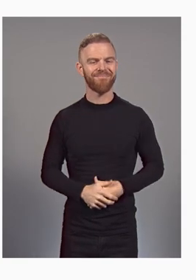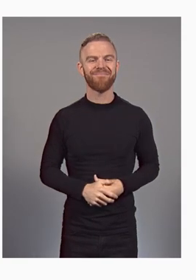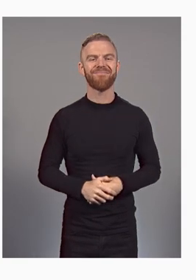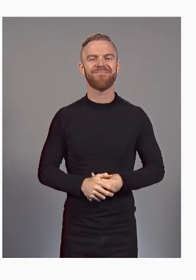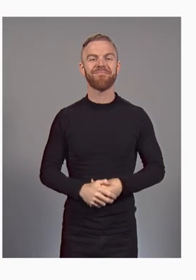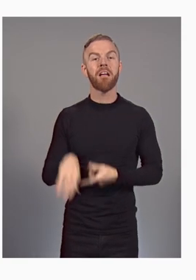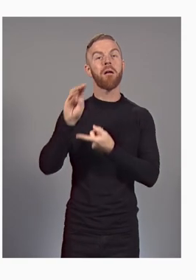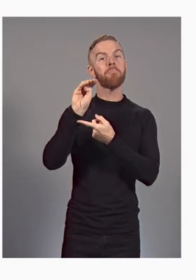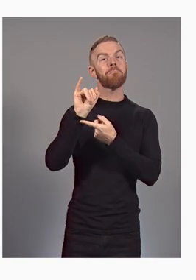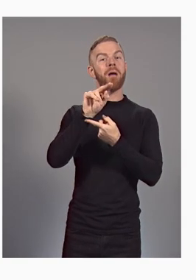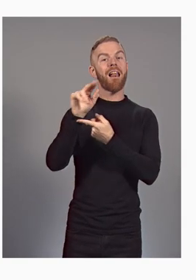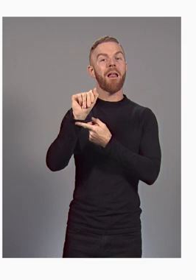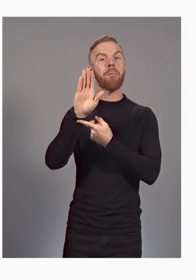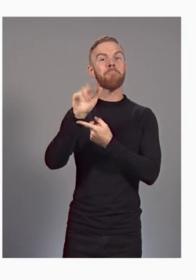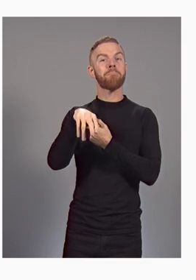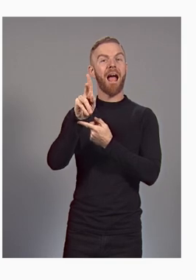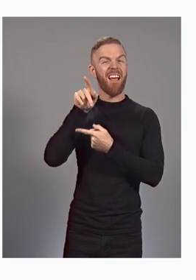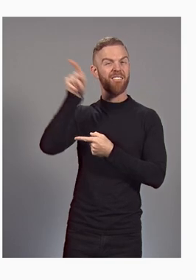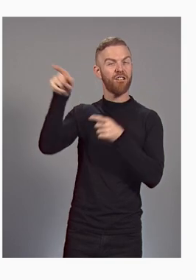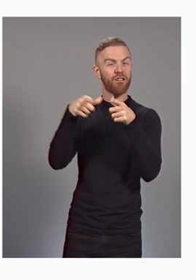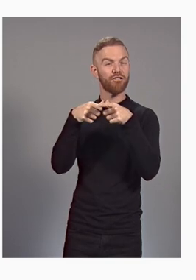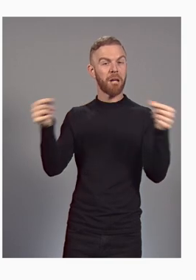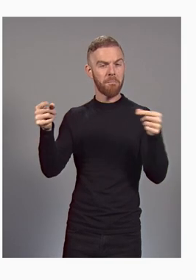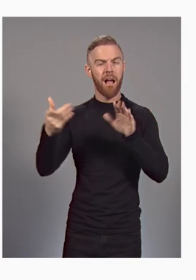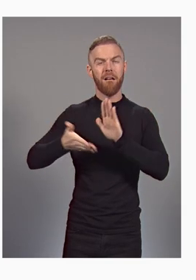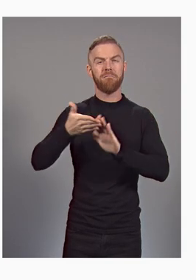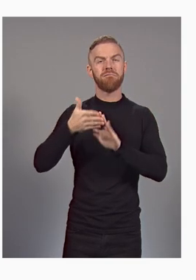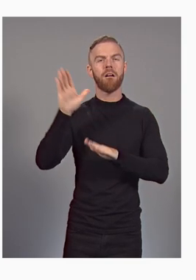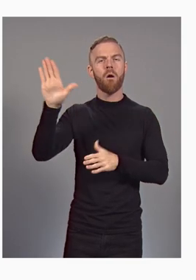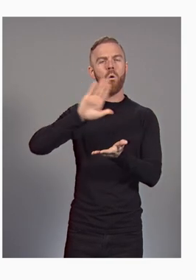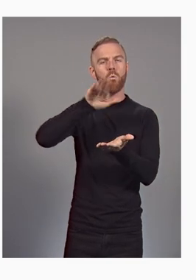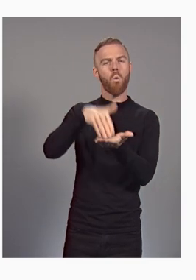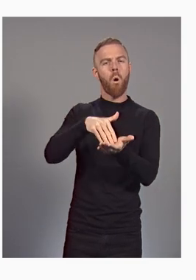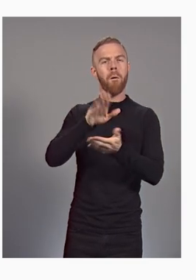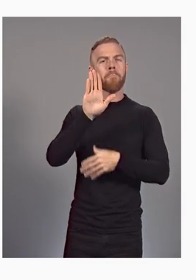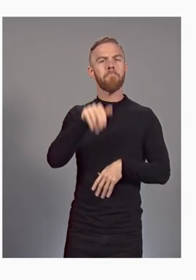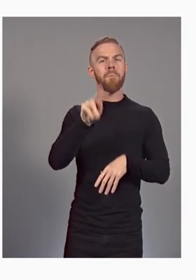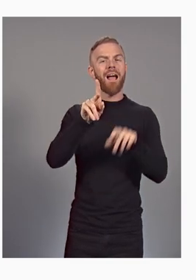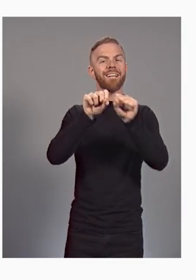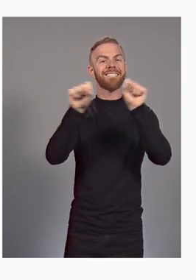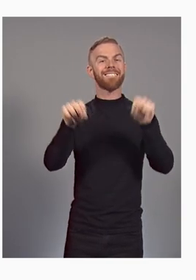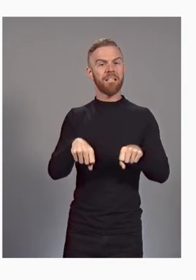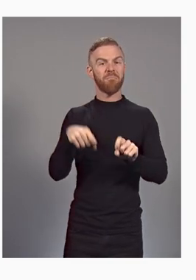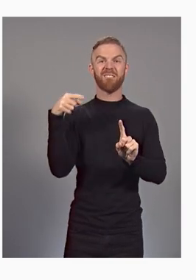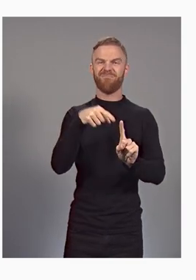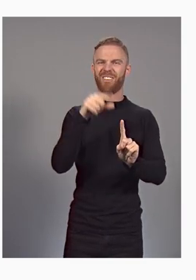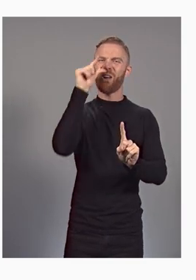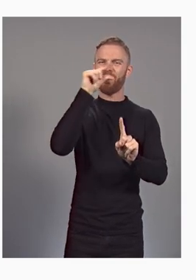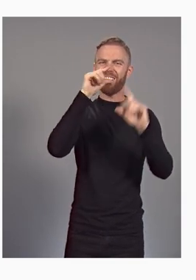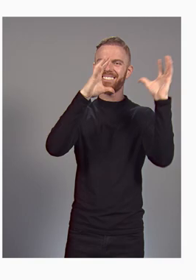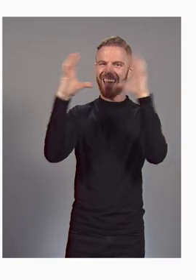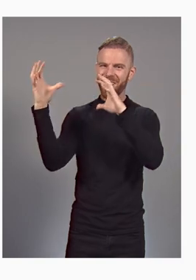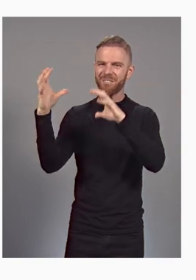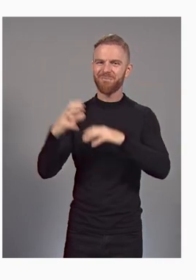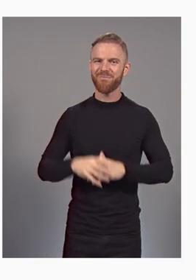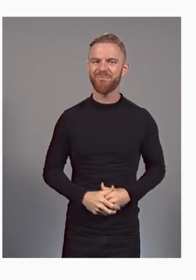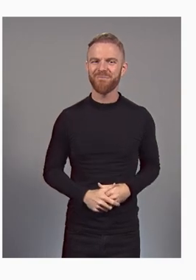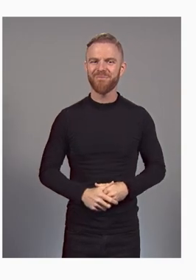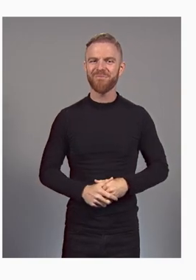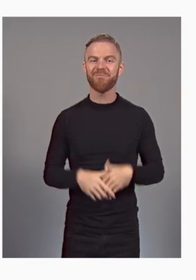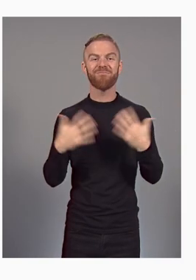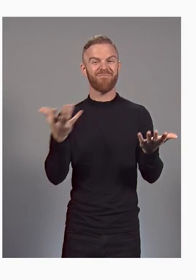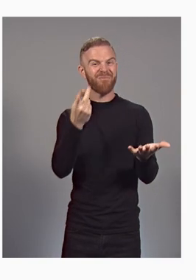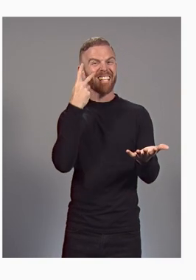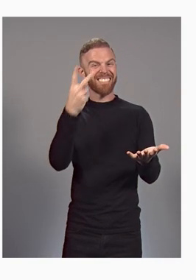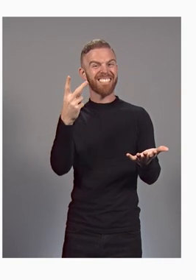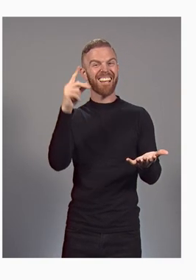And Minabank in Japan runs its core banking system on Google Cloud. So, as you can see,